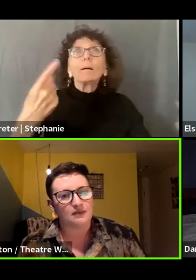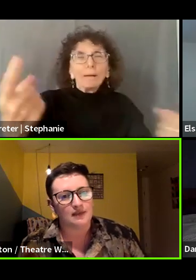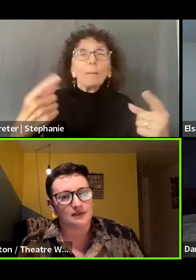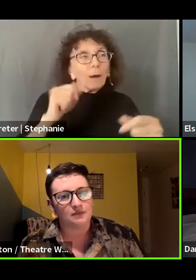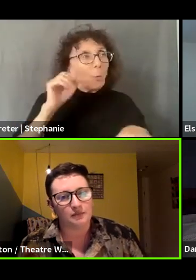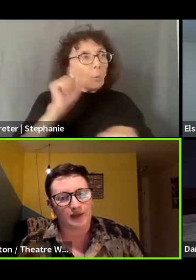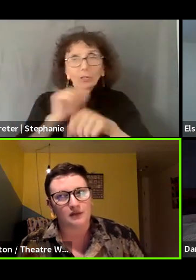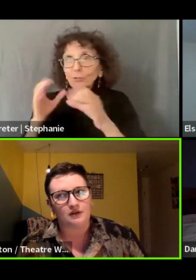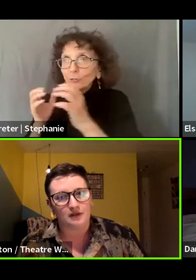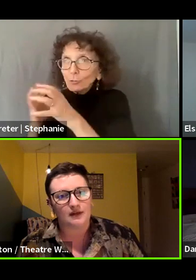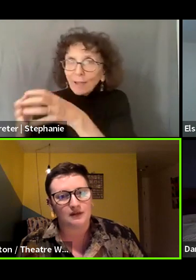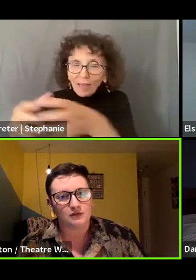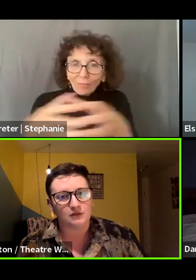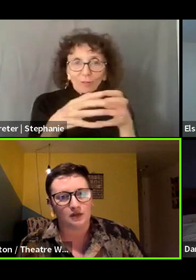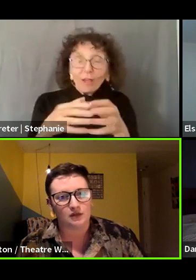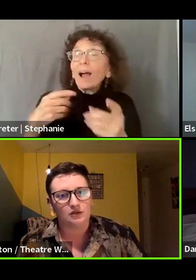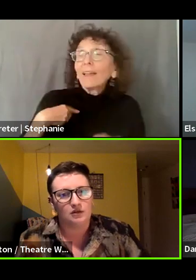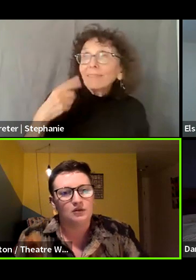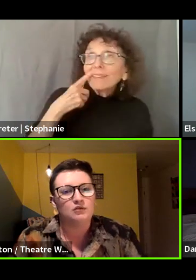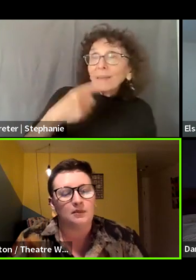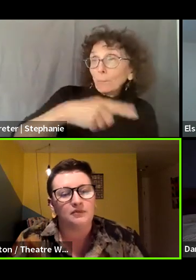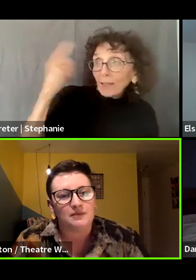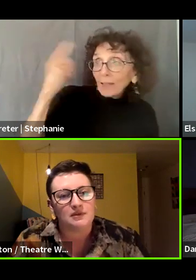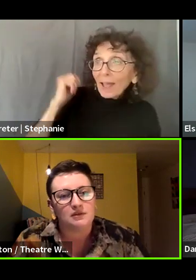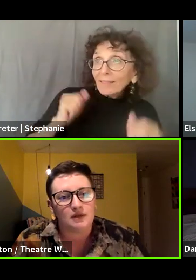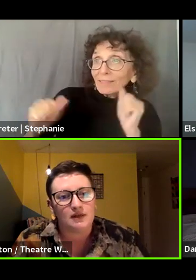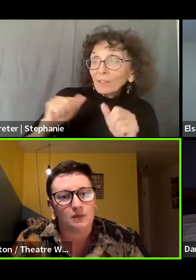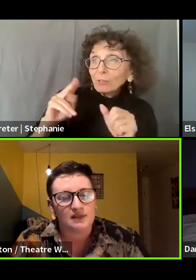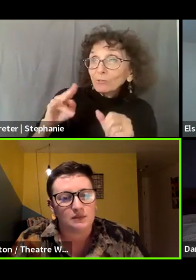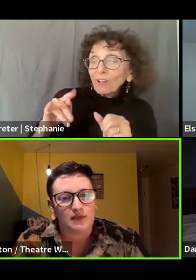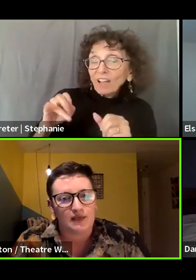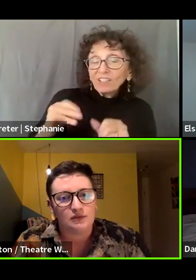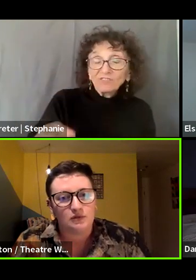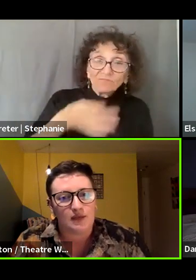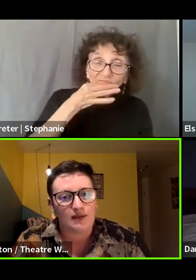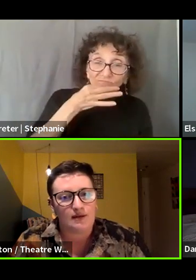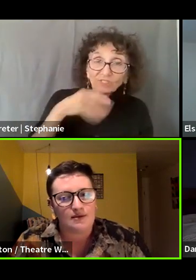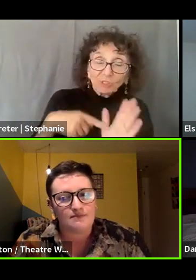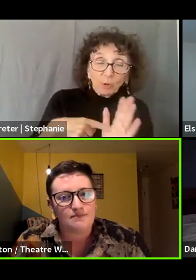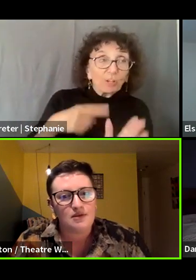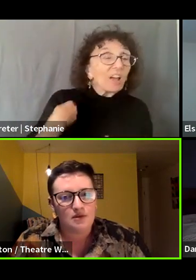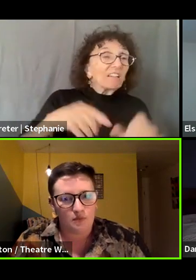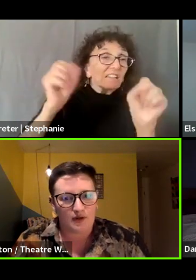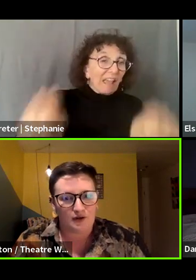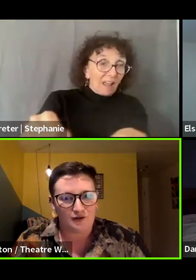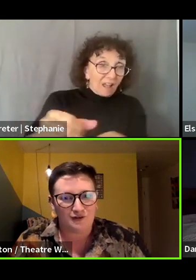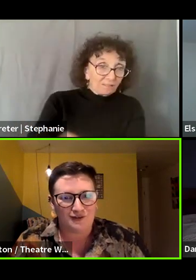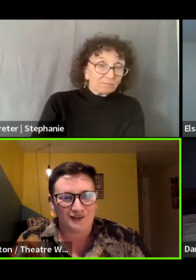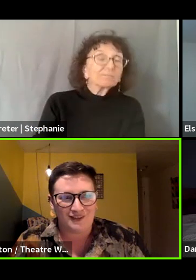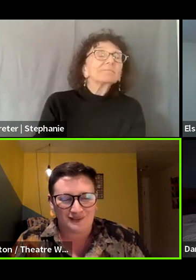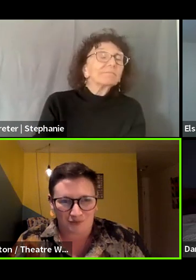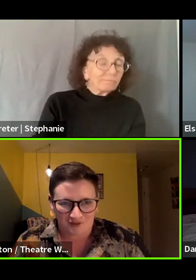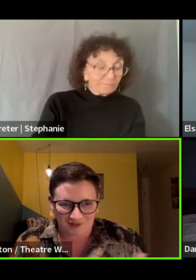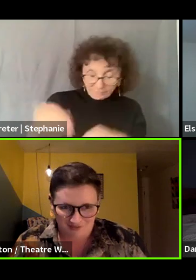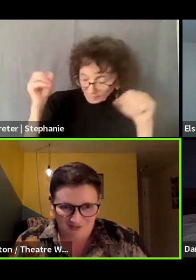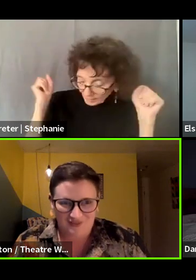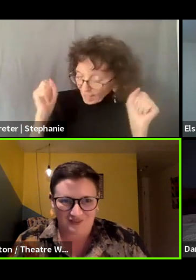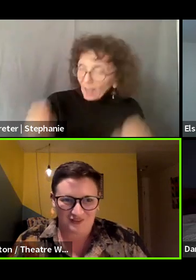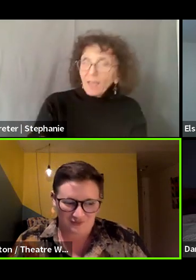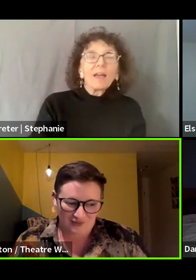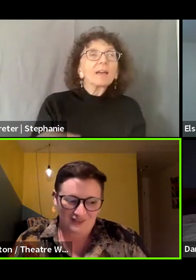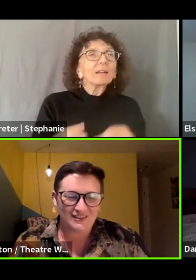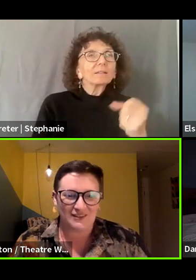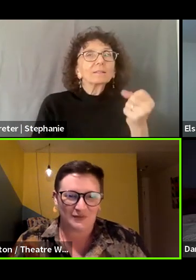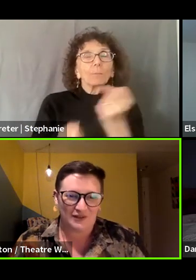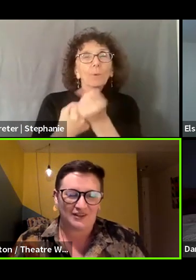Um, and I think that Black Theatre United is doing a good job of demonstrating ways that we can do that, um, where it's supporting the